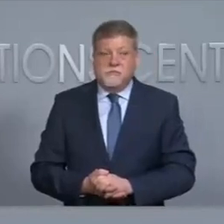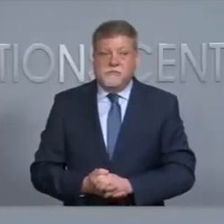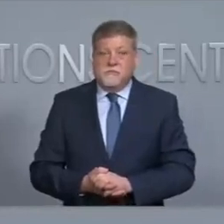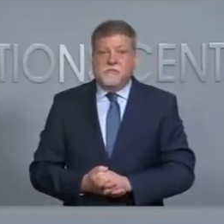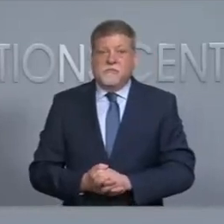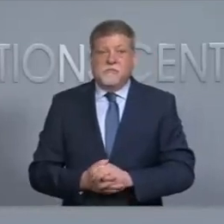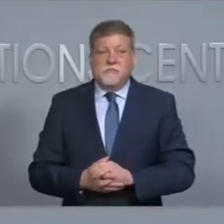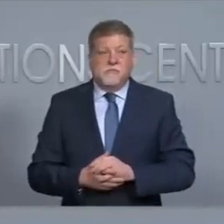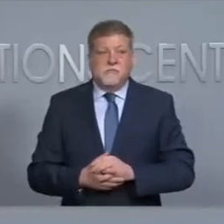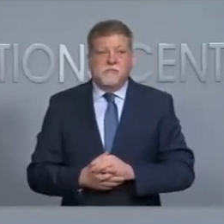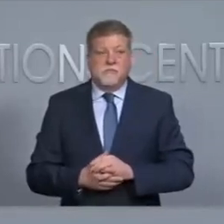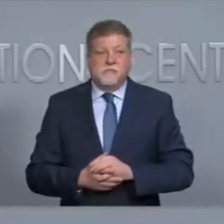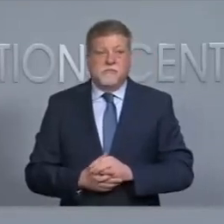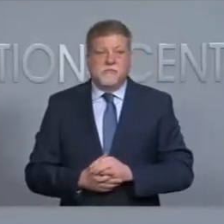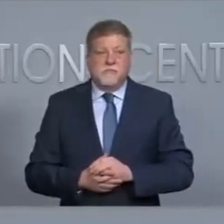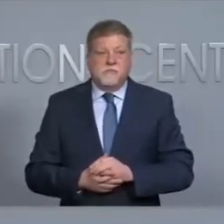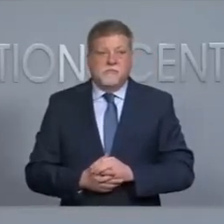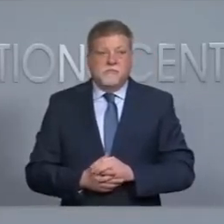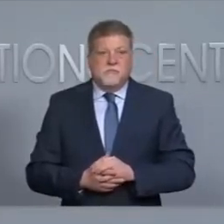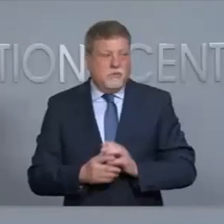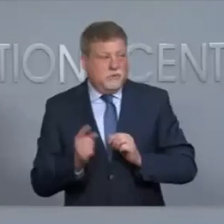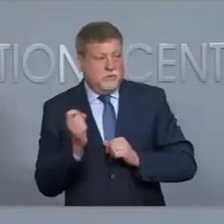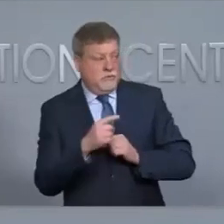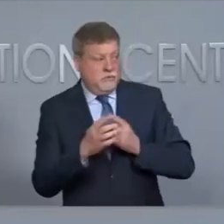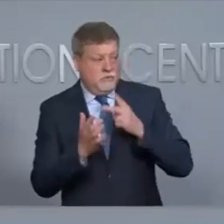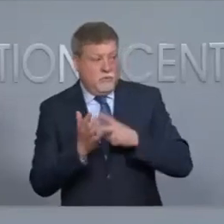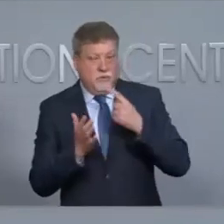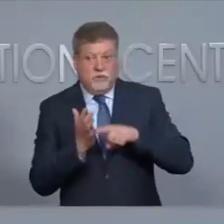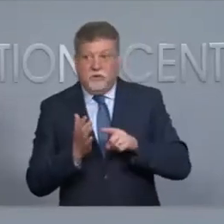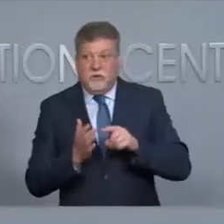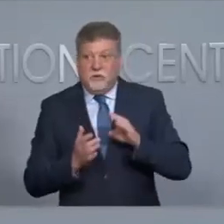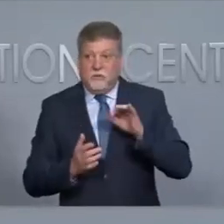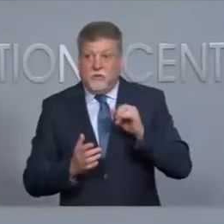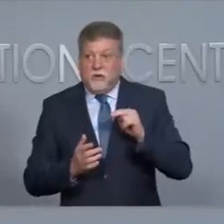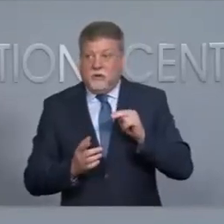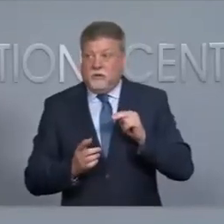Pat's going to double check make sure we don't have anything Is that Brian?